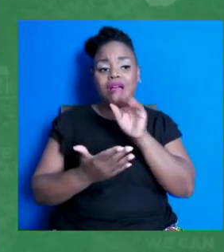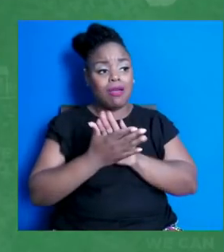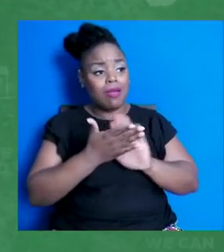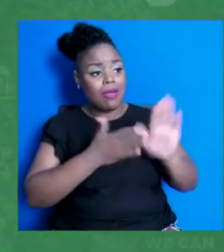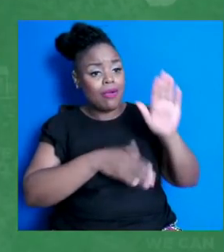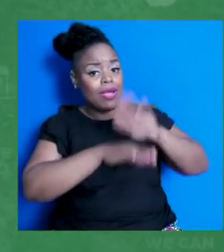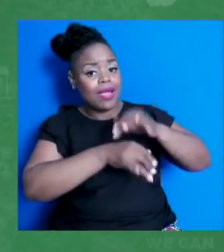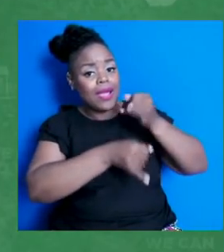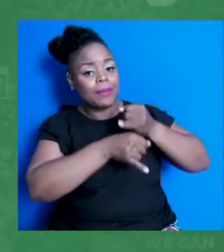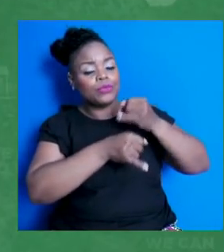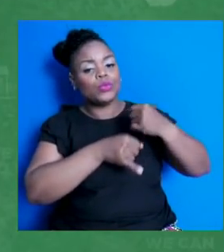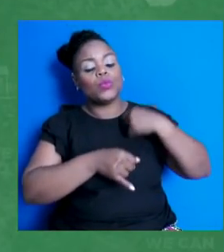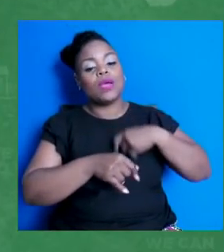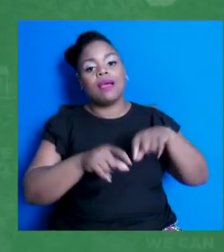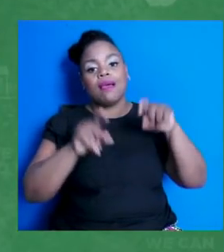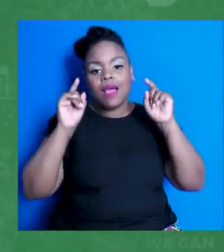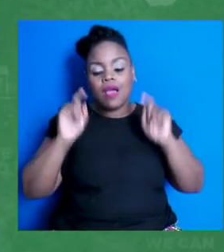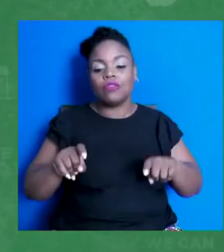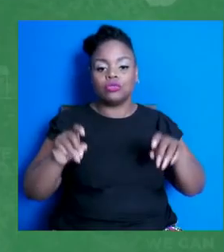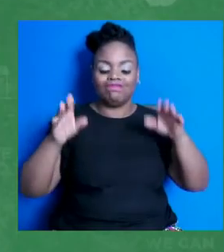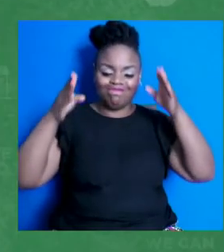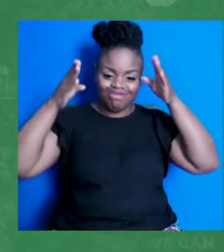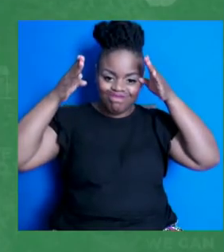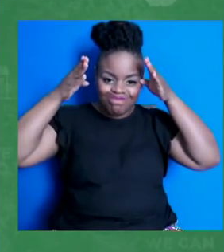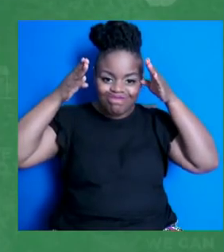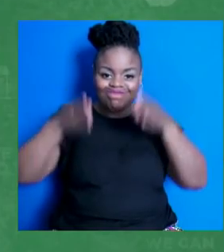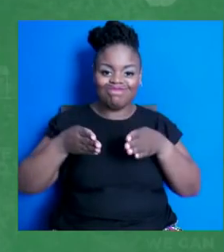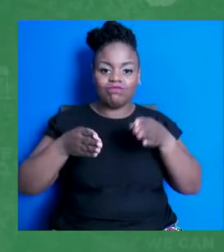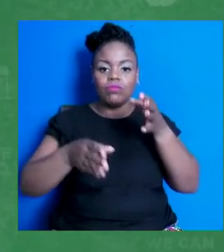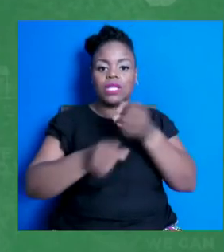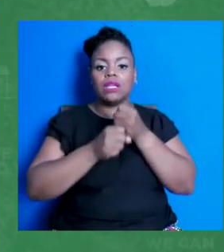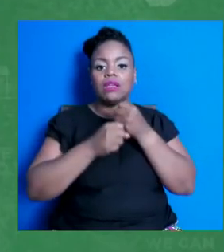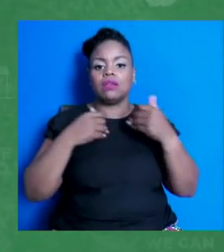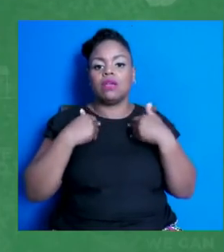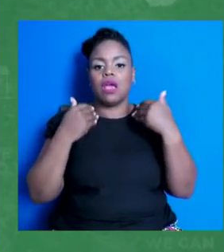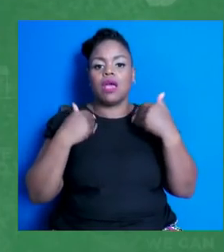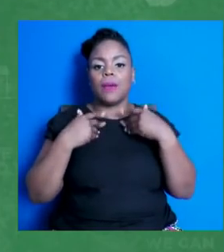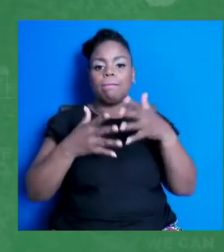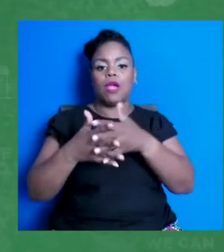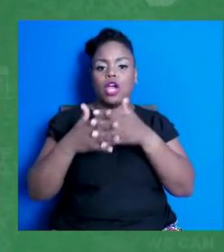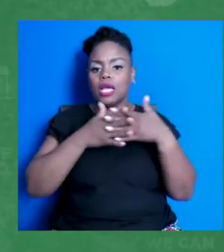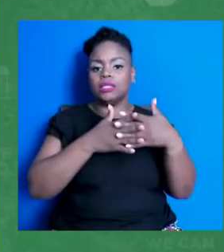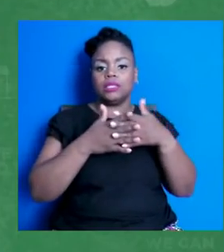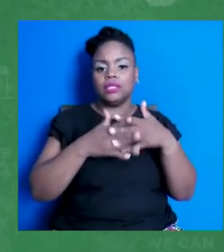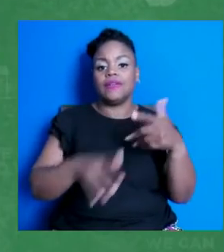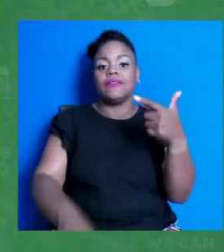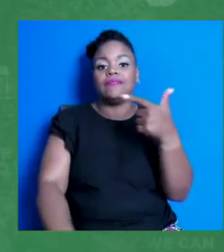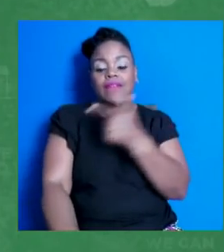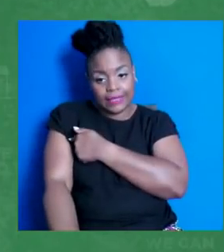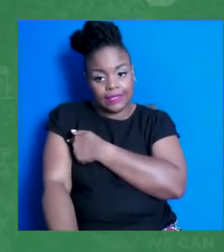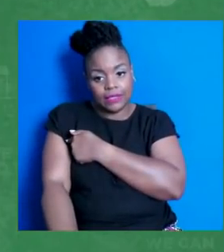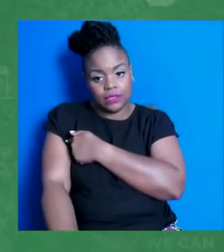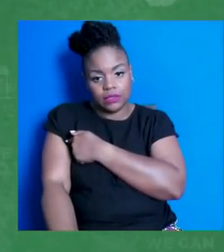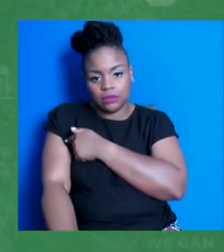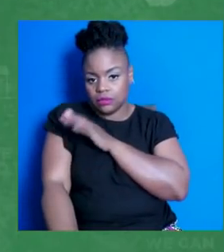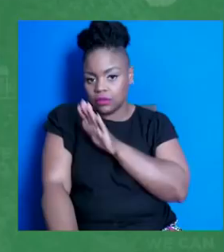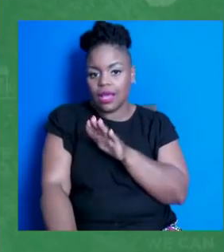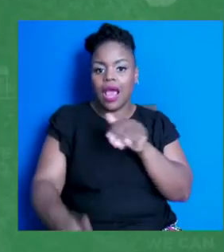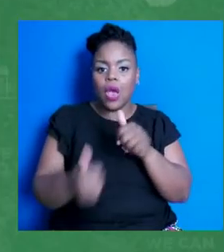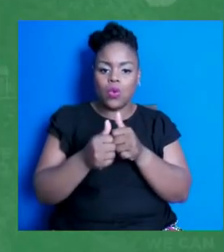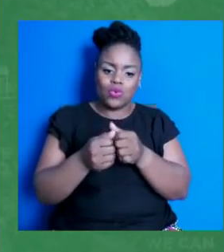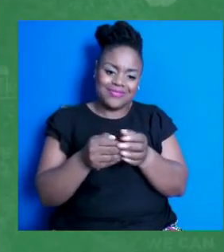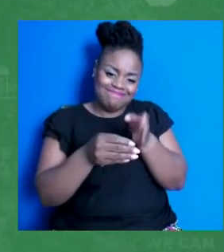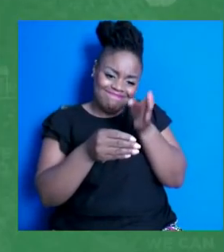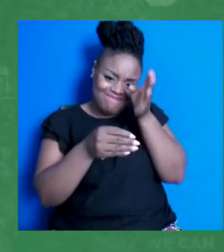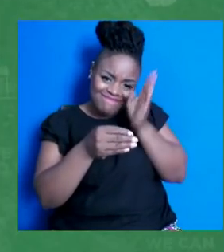focus on getting our youngest Americans vaccinated. The only way to get out of this pandemic and to get back to school as